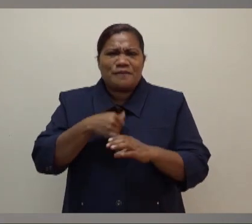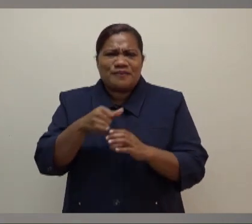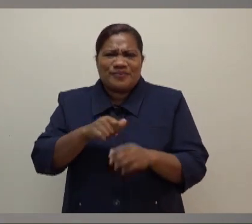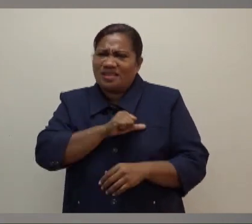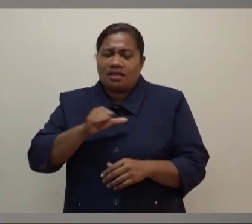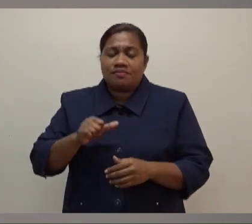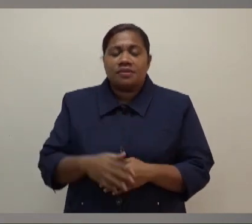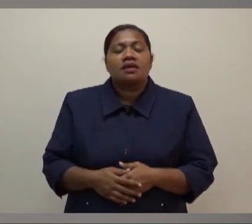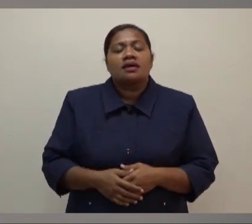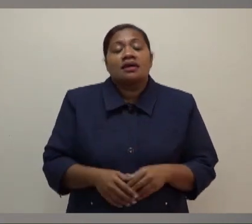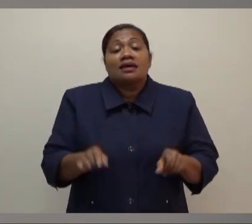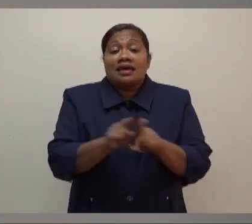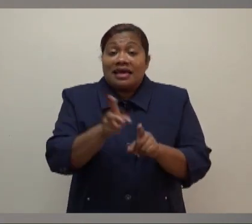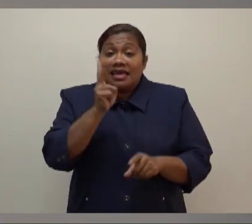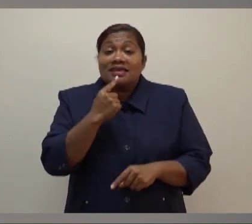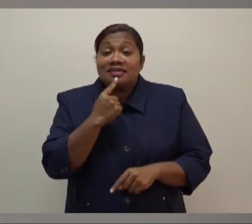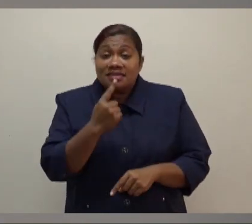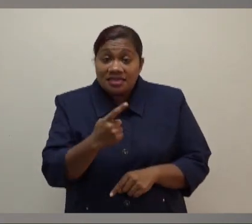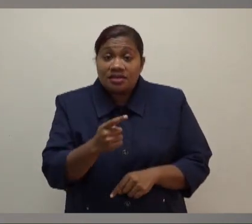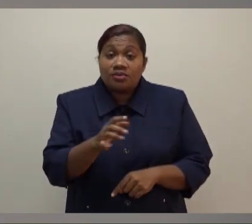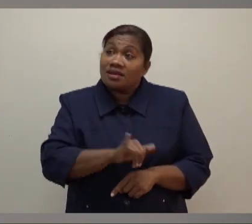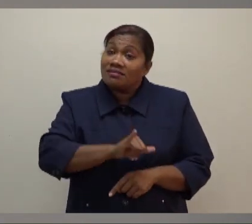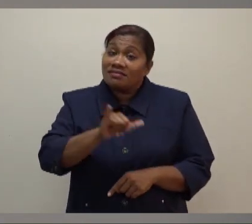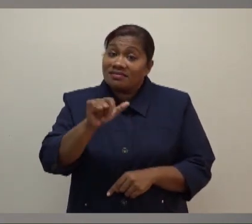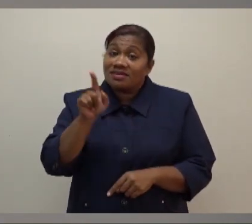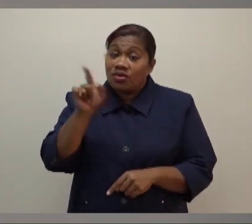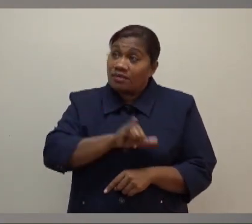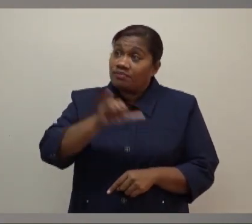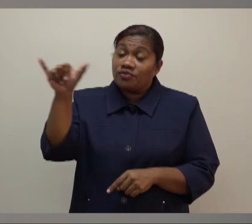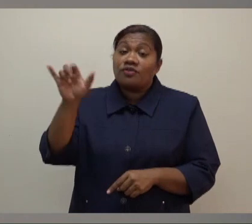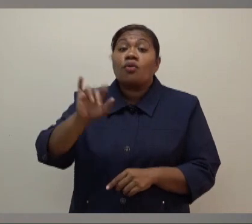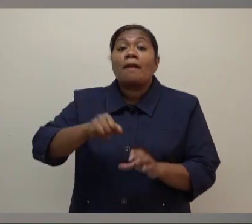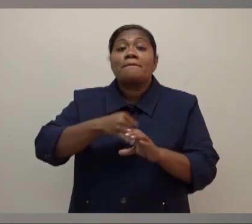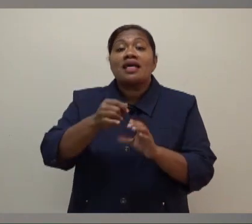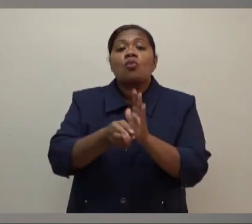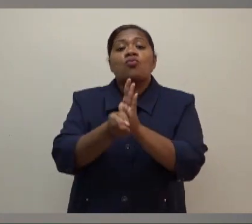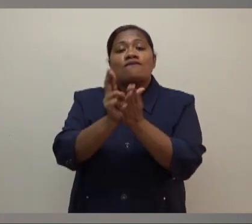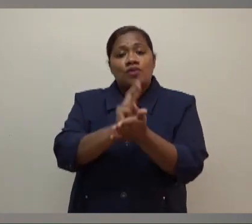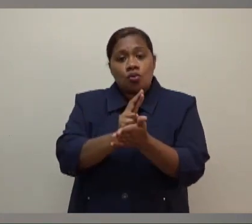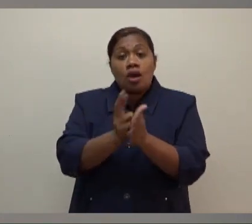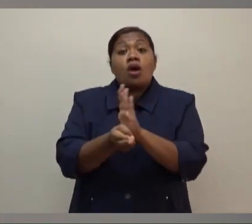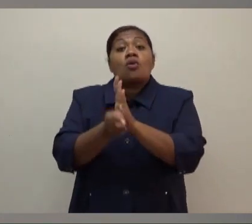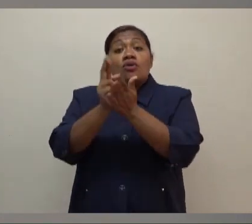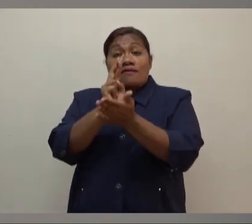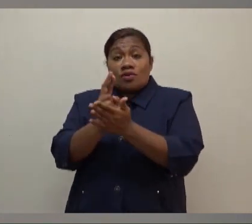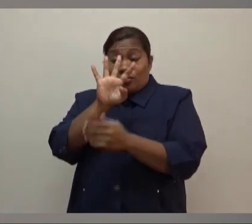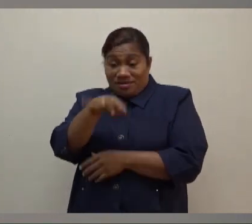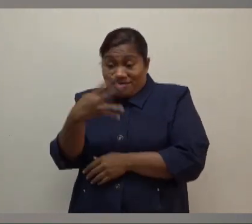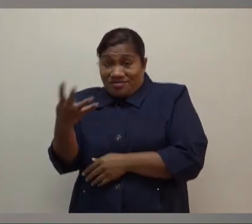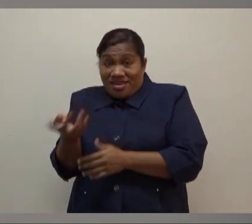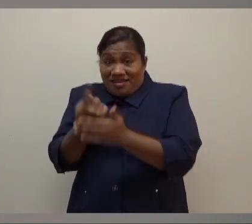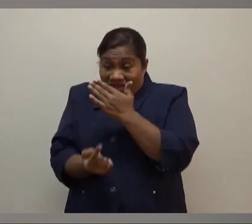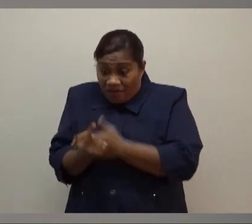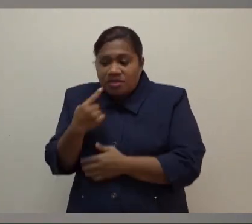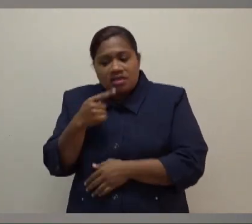again, if you listen to my statement, he went for medical review. And during the review, they said he had to have this surgery urgently.